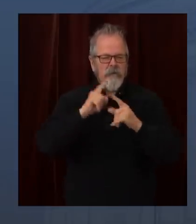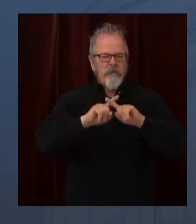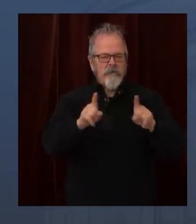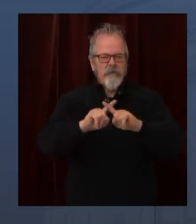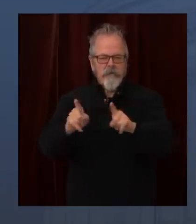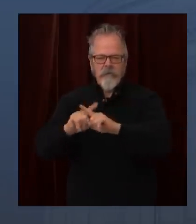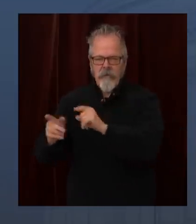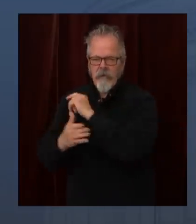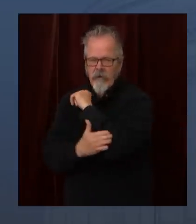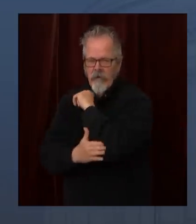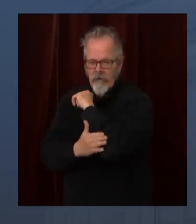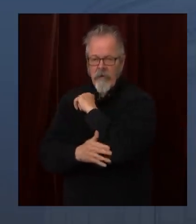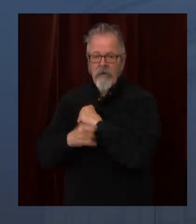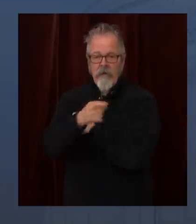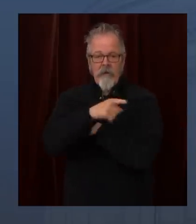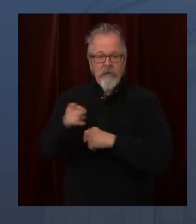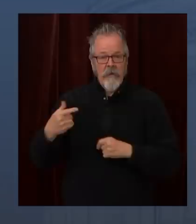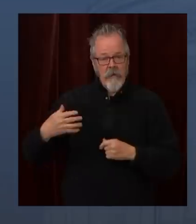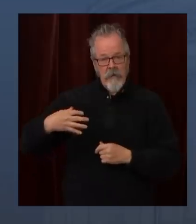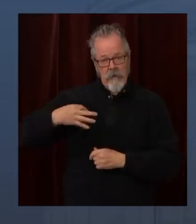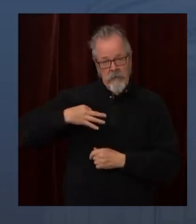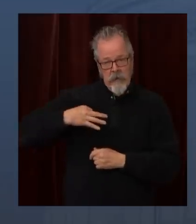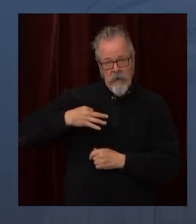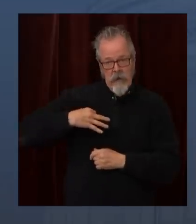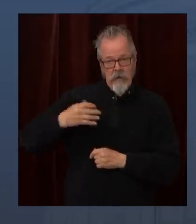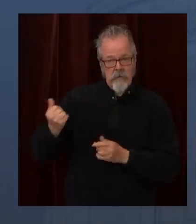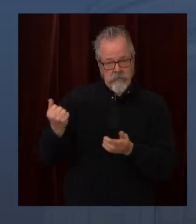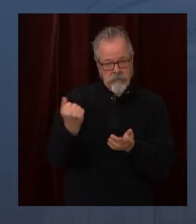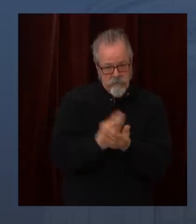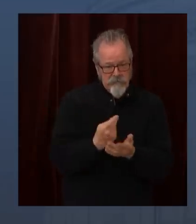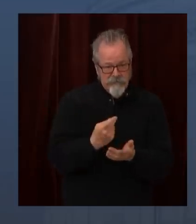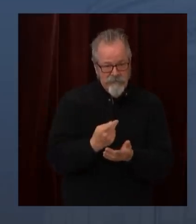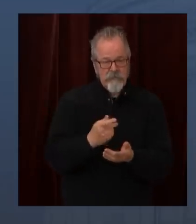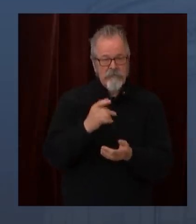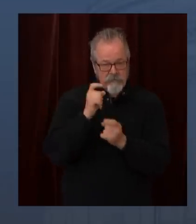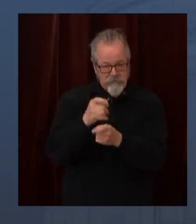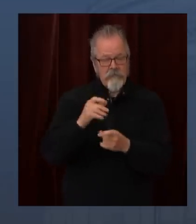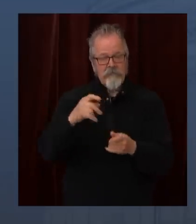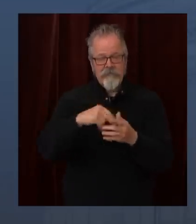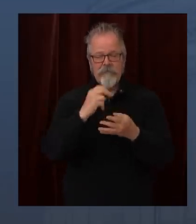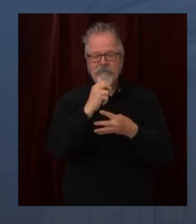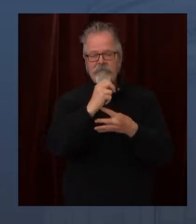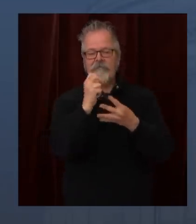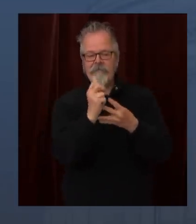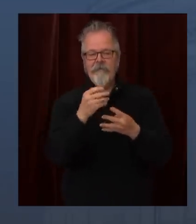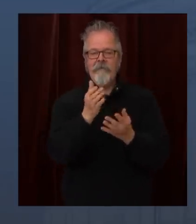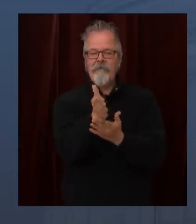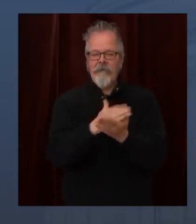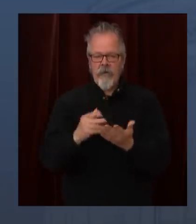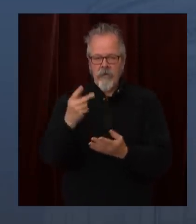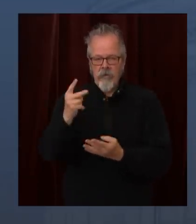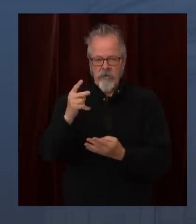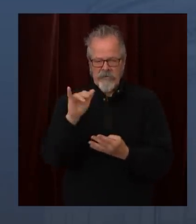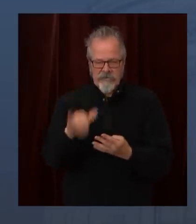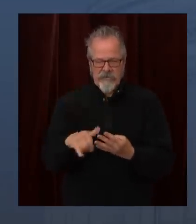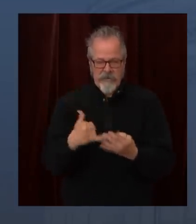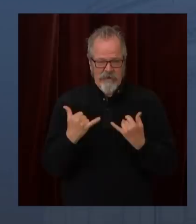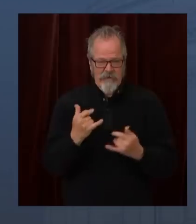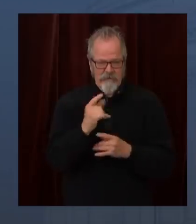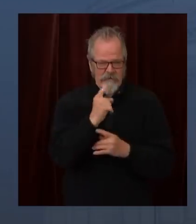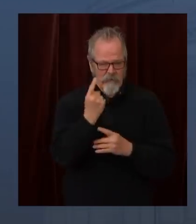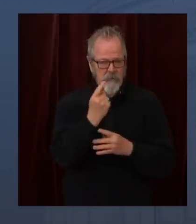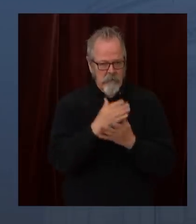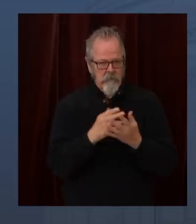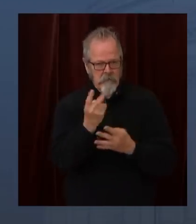Phase 2 operations. And they will be eligible to apply if they have less than 10 new cases per